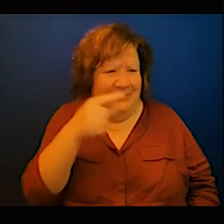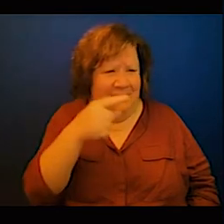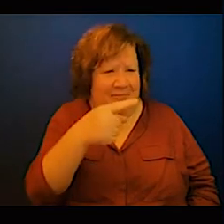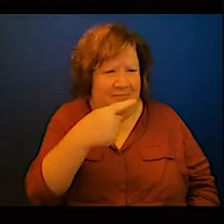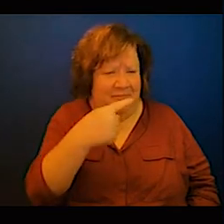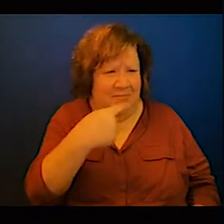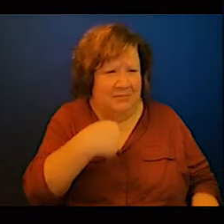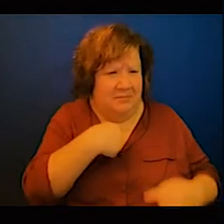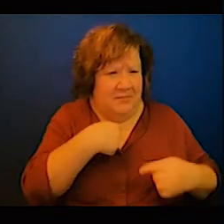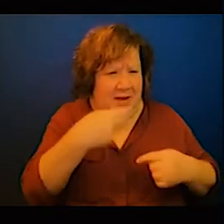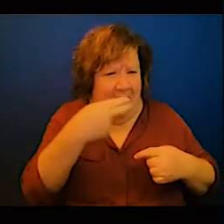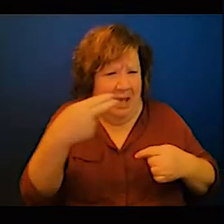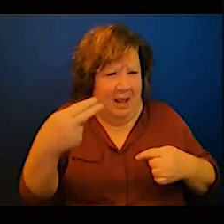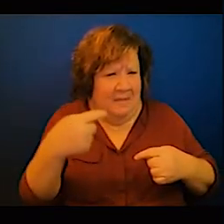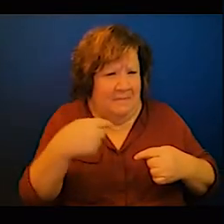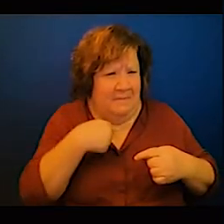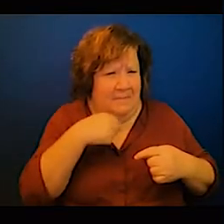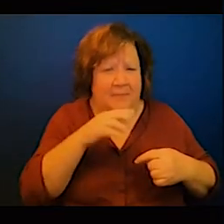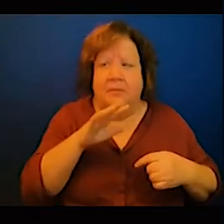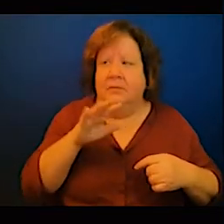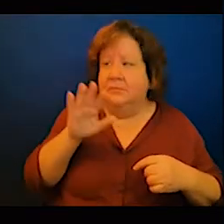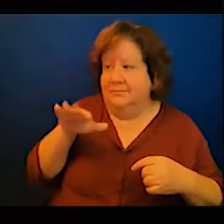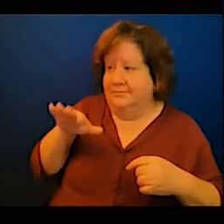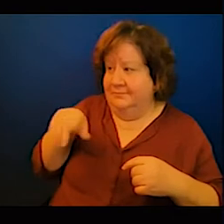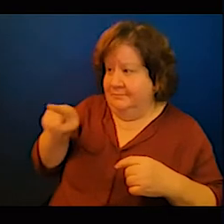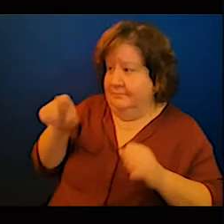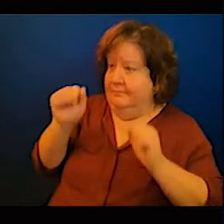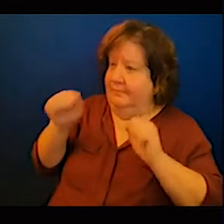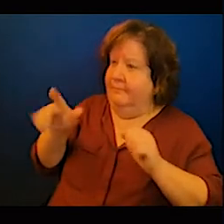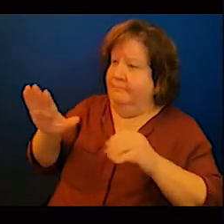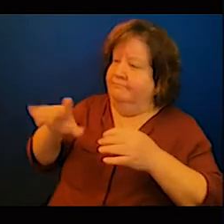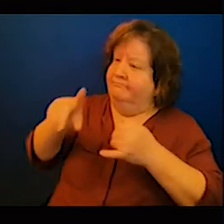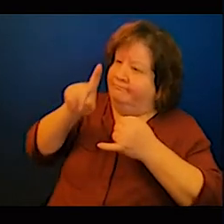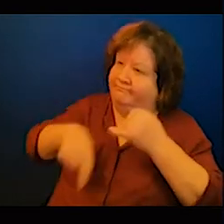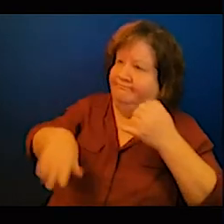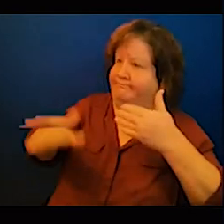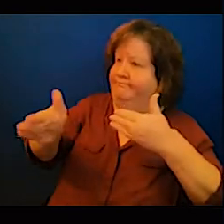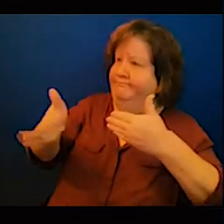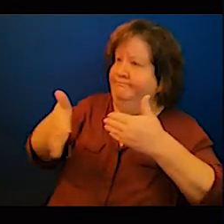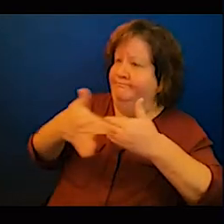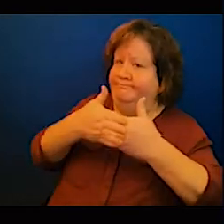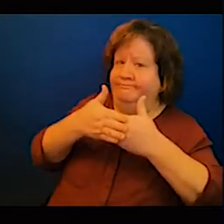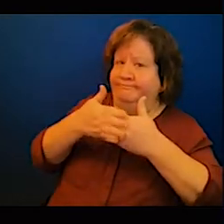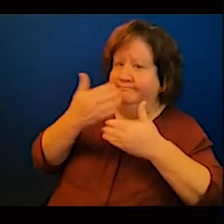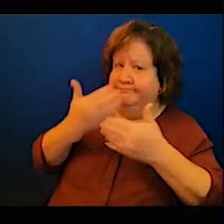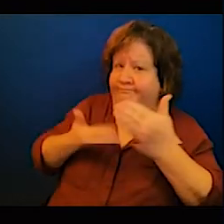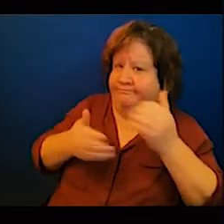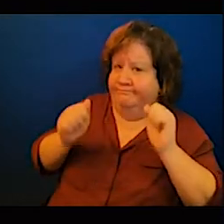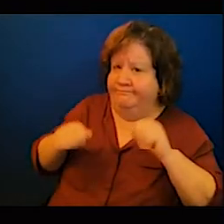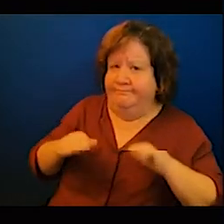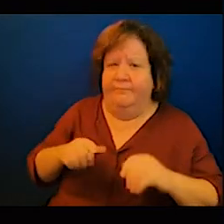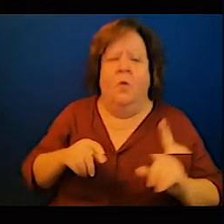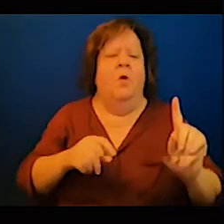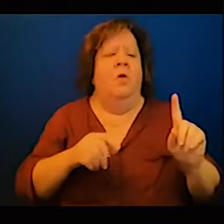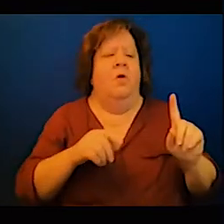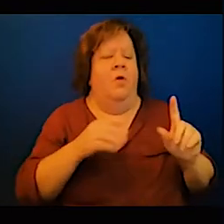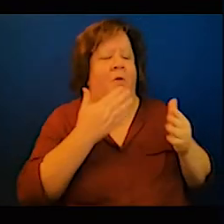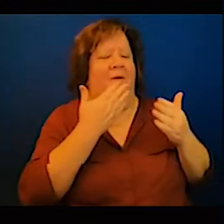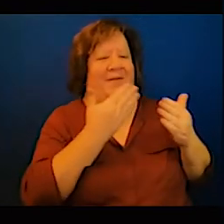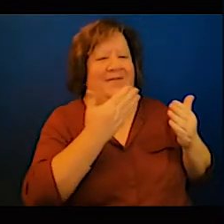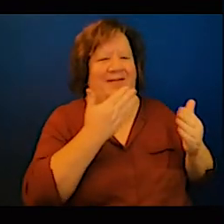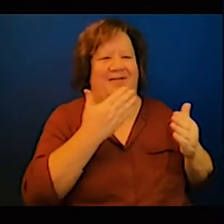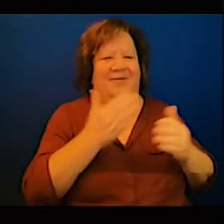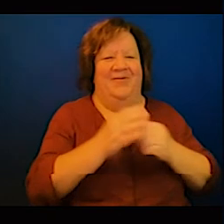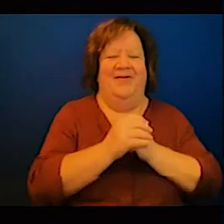thank you very much first of all I really wish to commend the initiative you